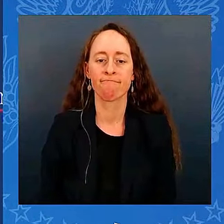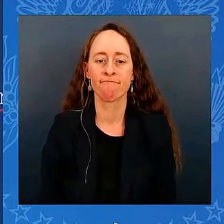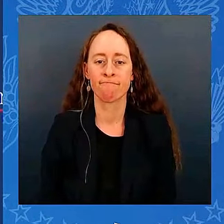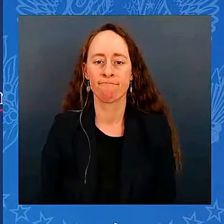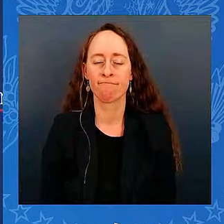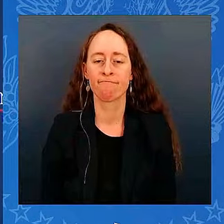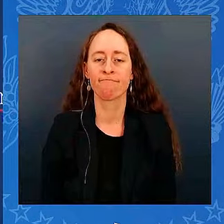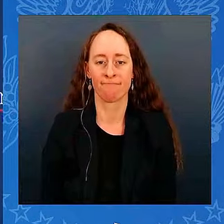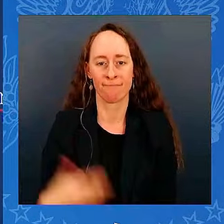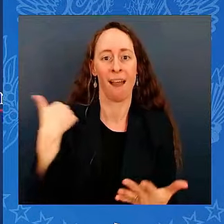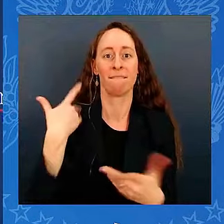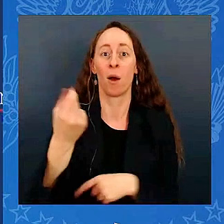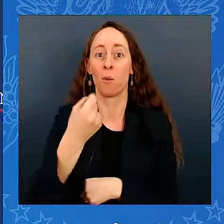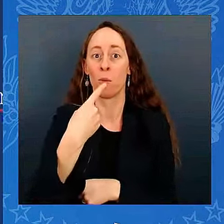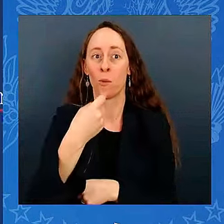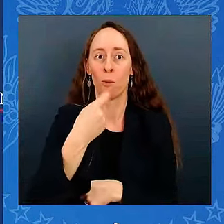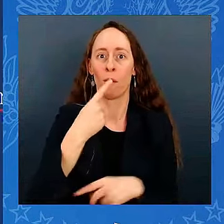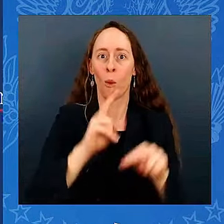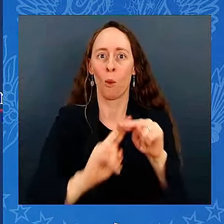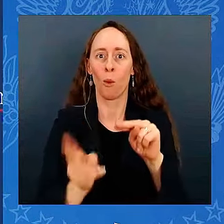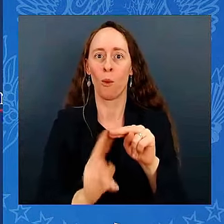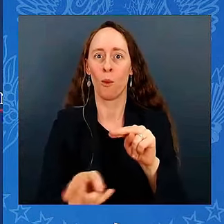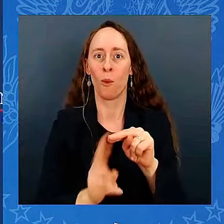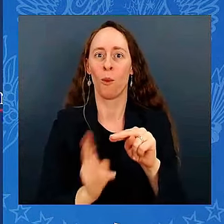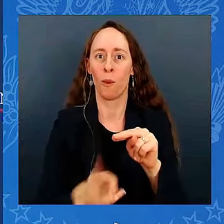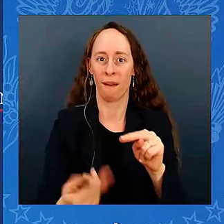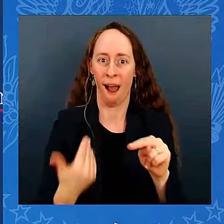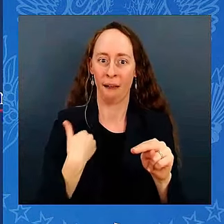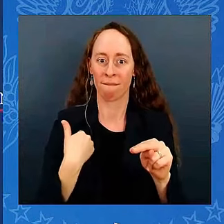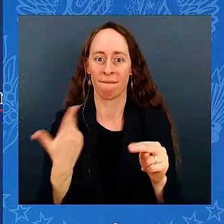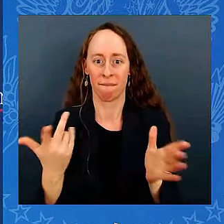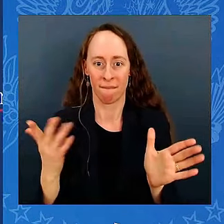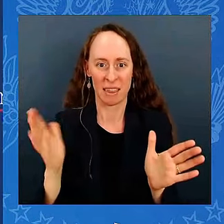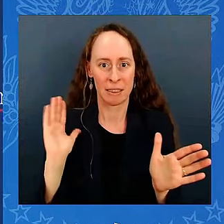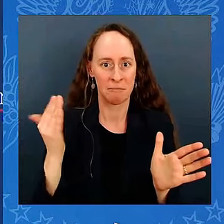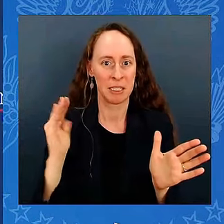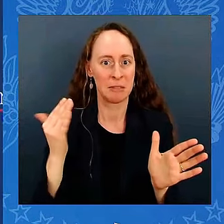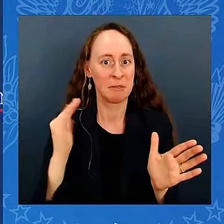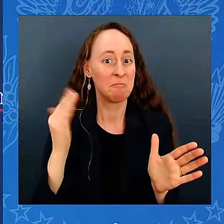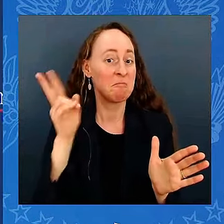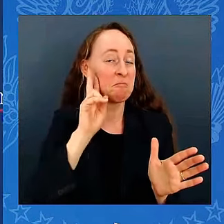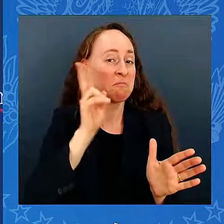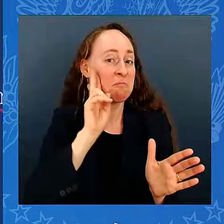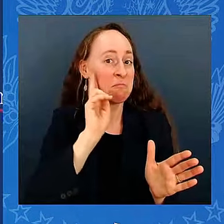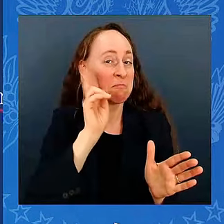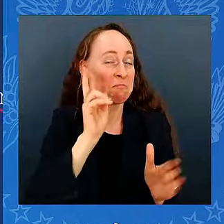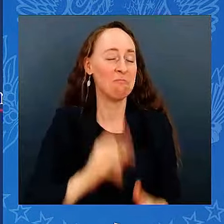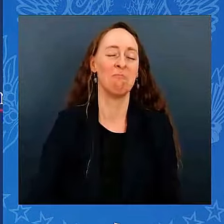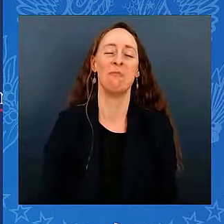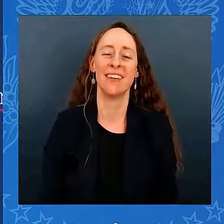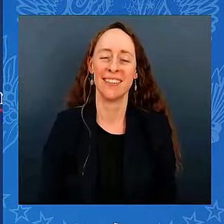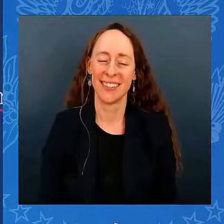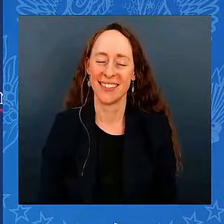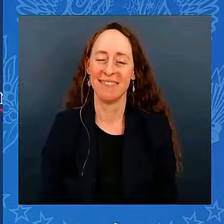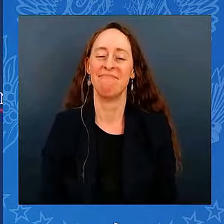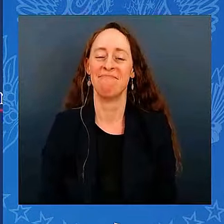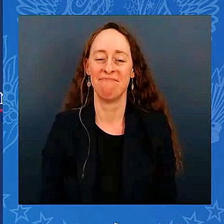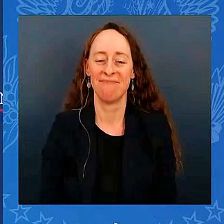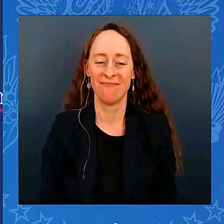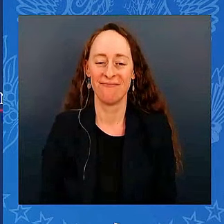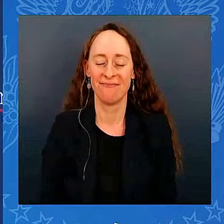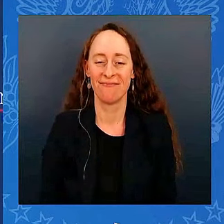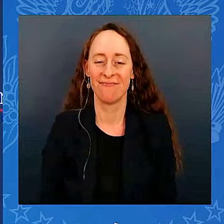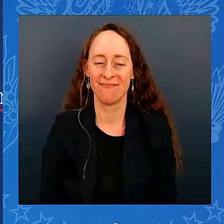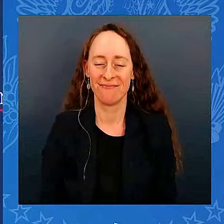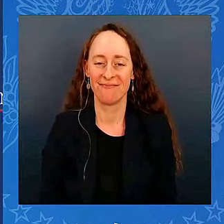Watch. All told, we're proving that we can bring down inflation while safeguarding hard-won gains in jobs and real